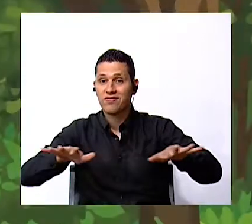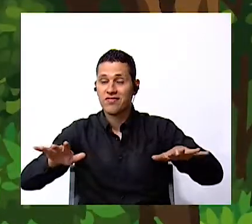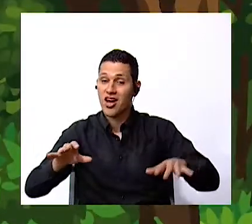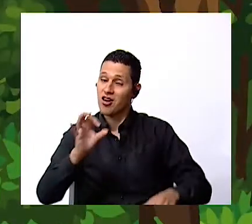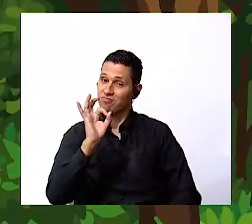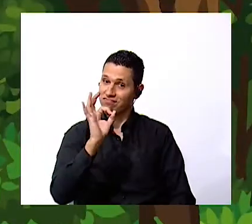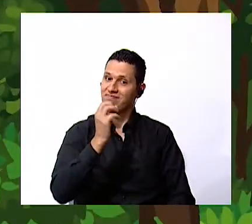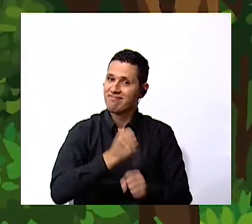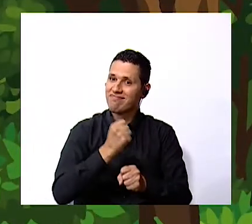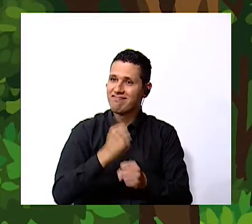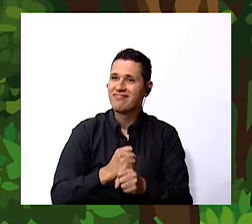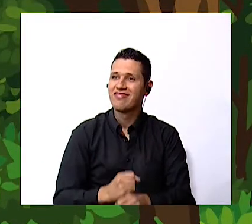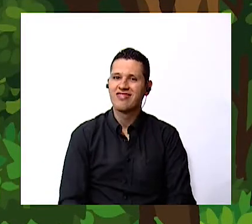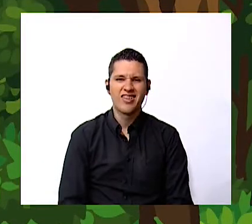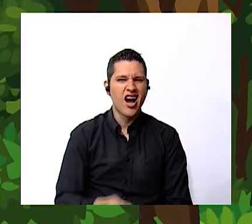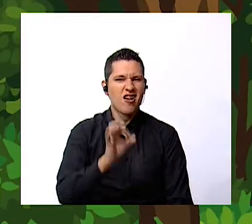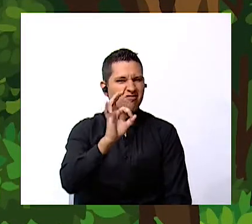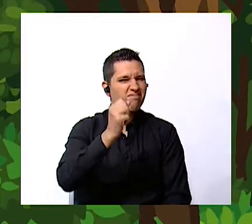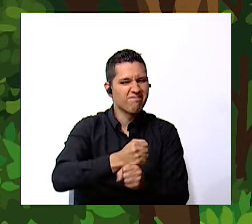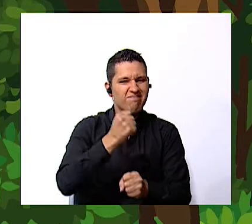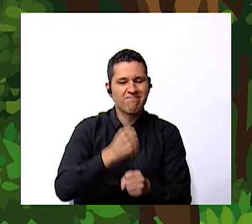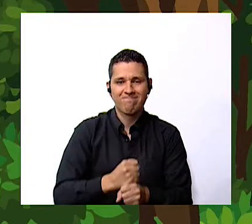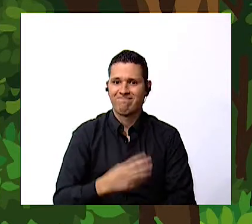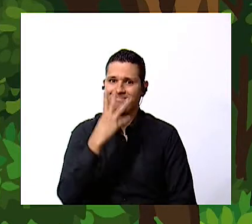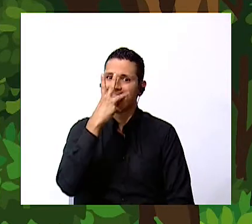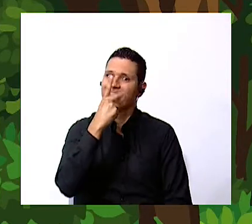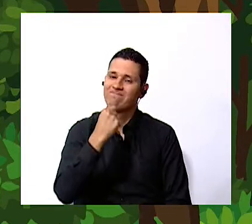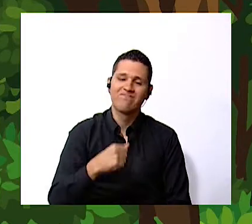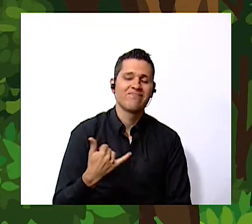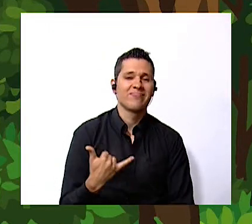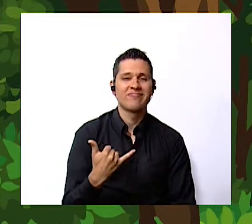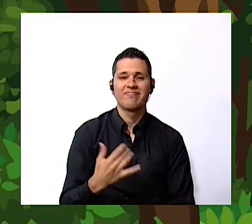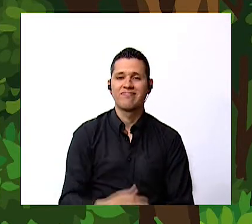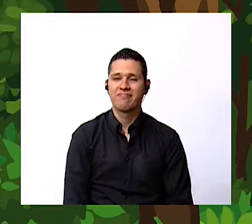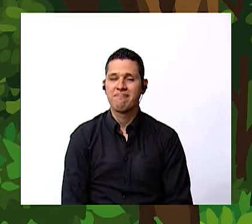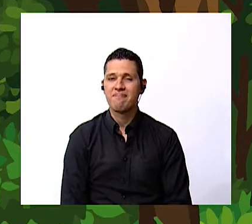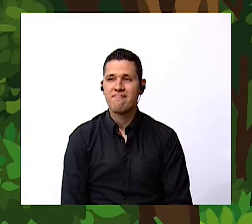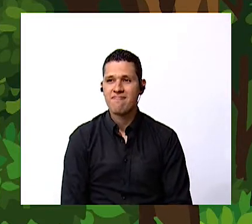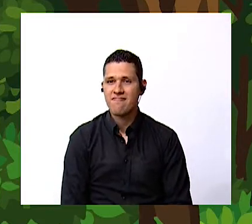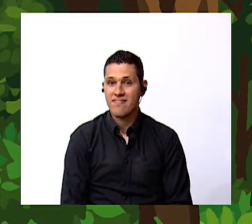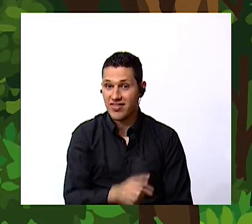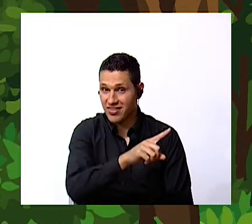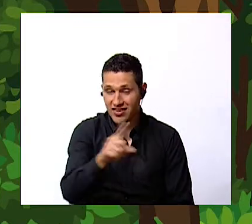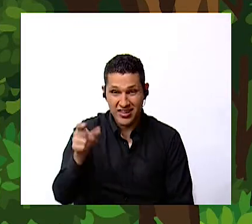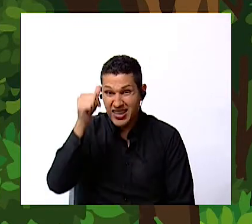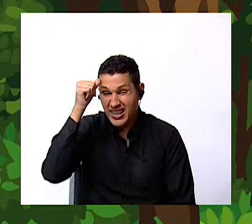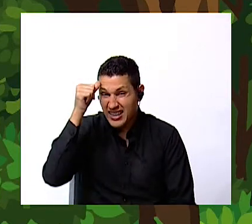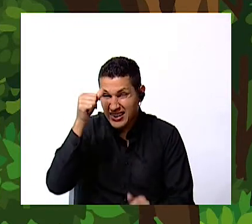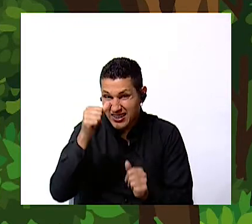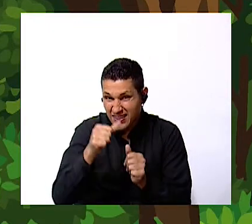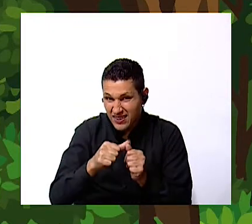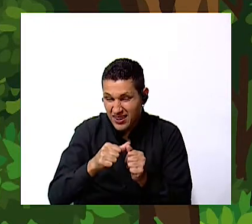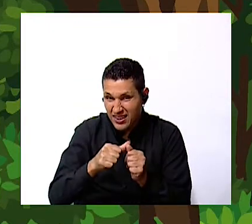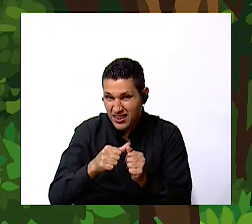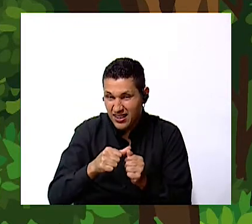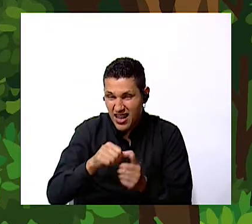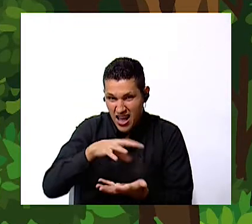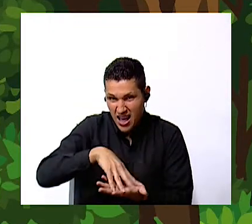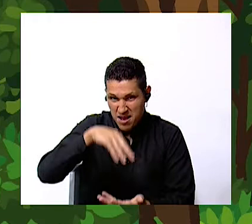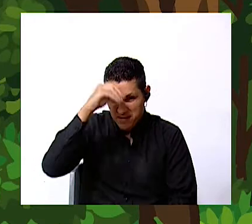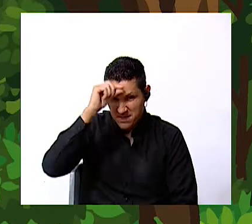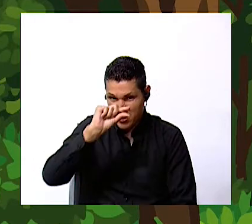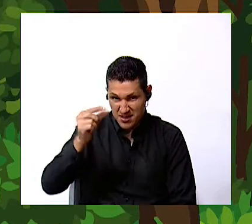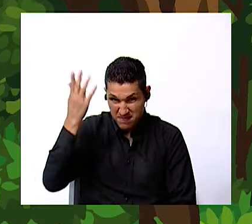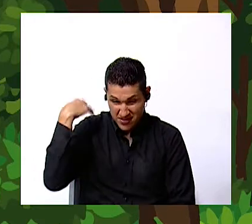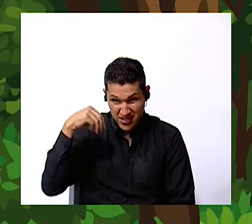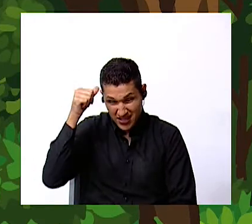okay good job amazing now do you remember what we learned last week yes okay